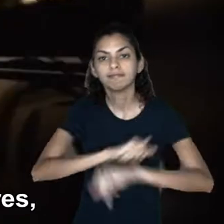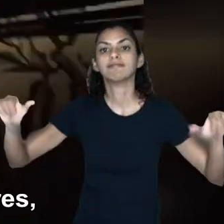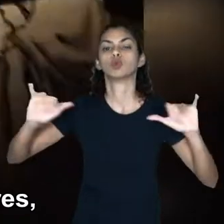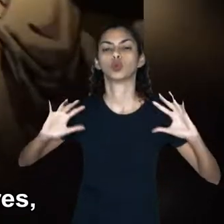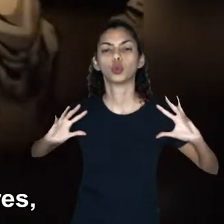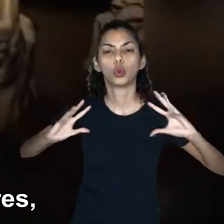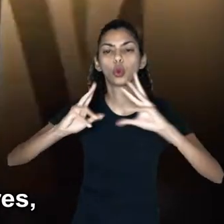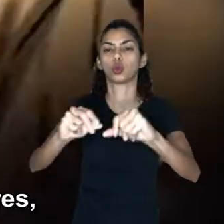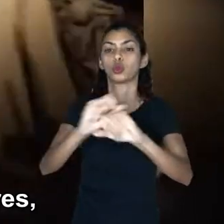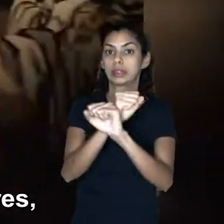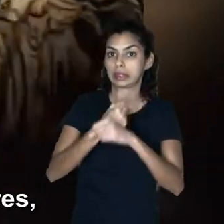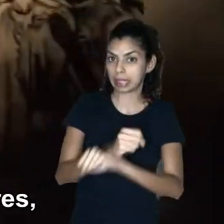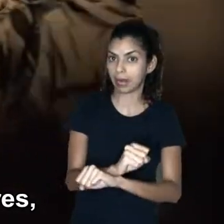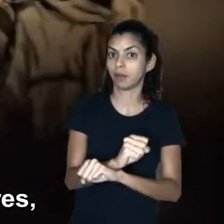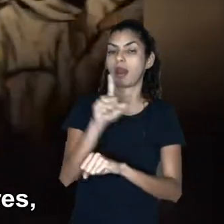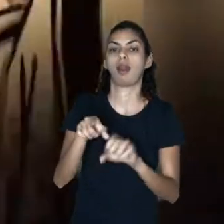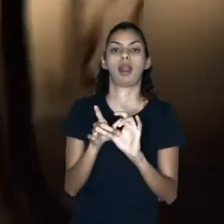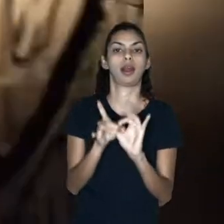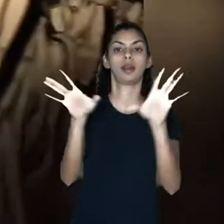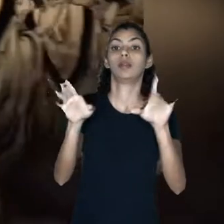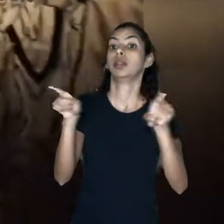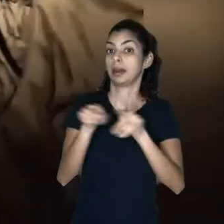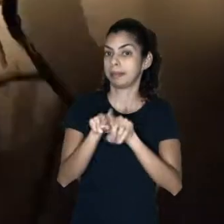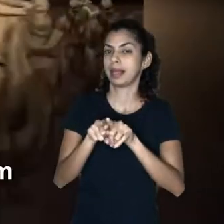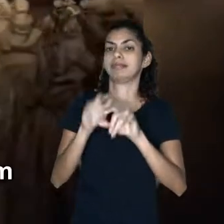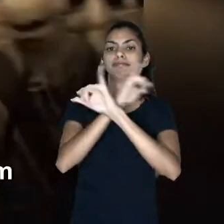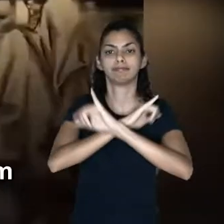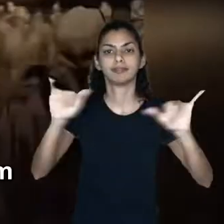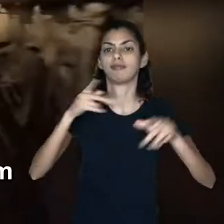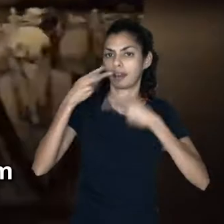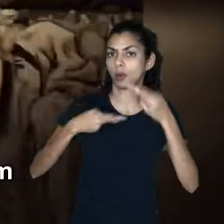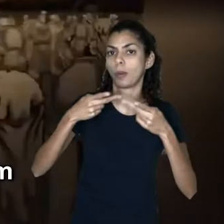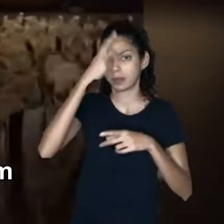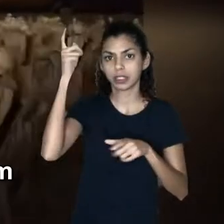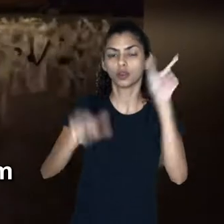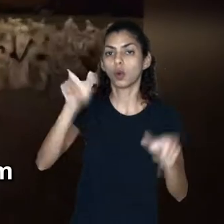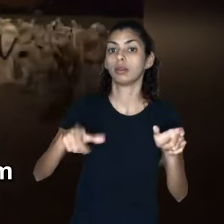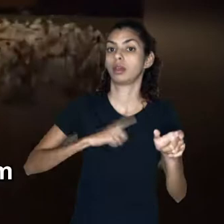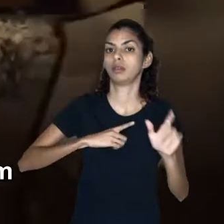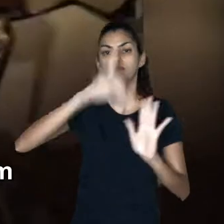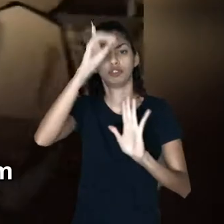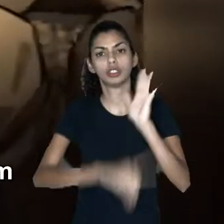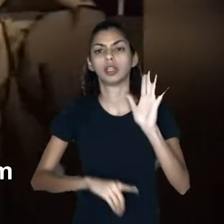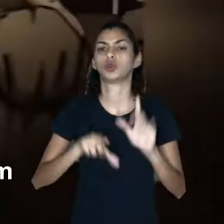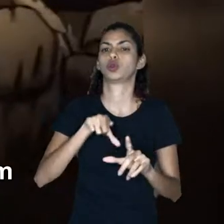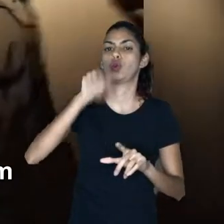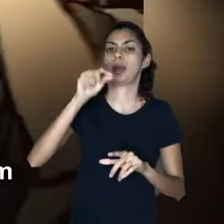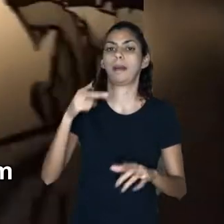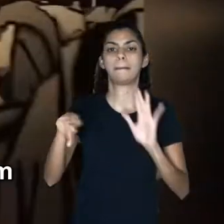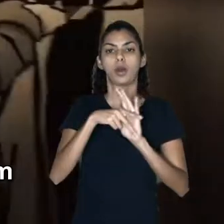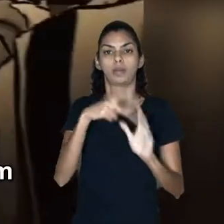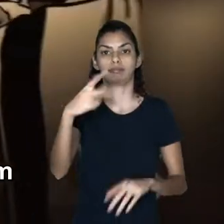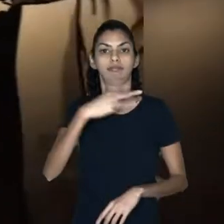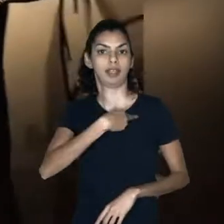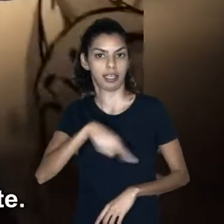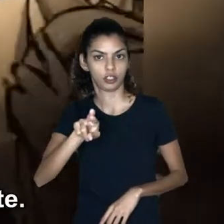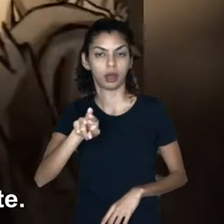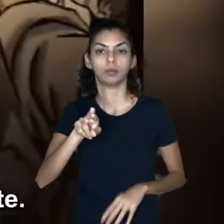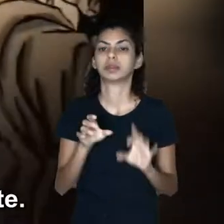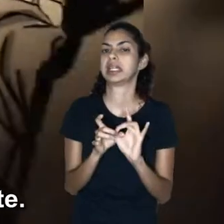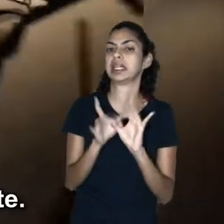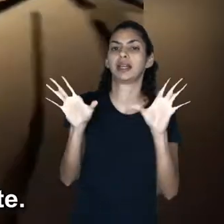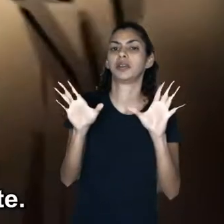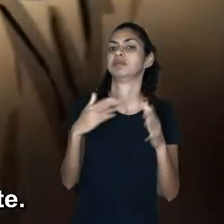slaves were free to go. He also said people had the freedom to choose their religion,